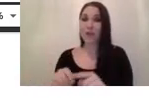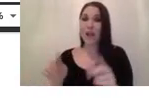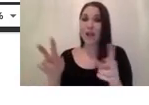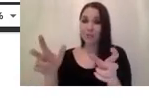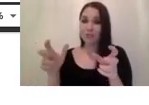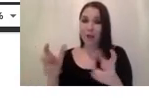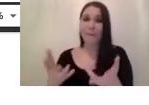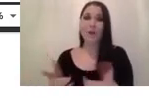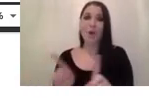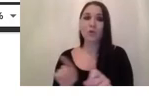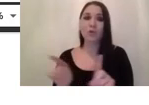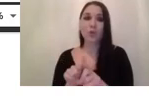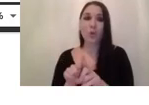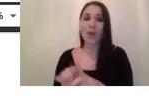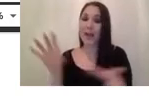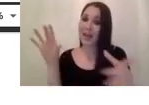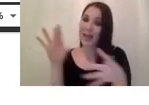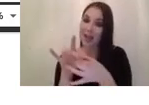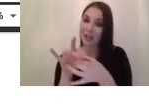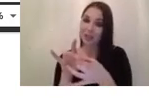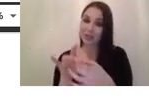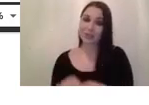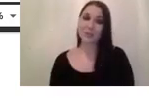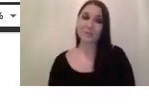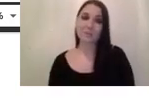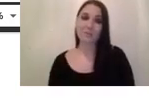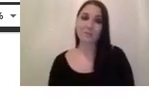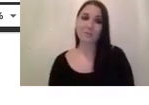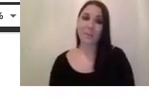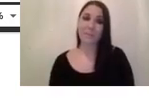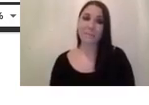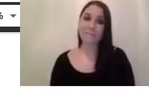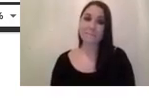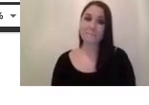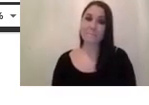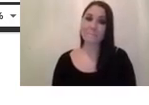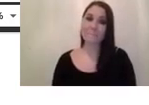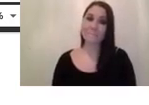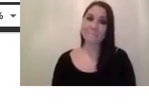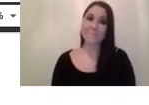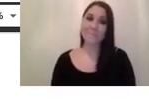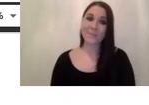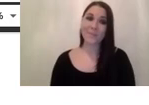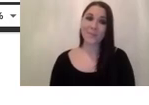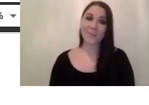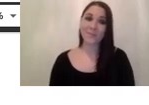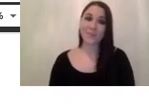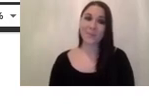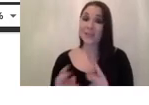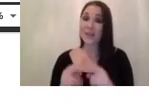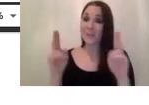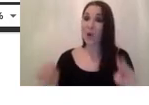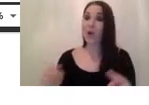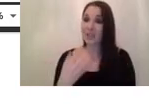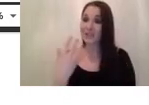sort of connectors uh nonetheless there are applications out there in the market that require line